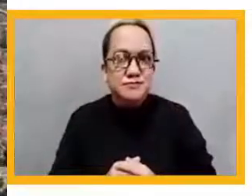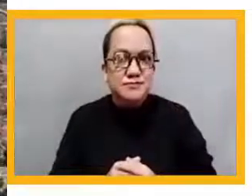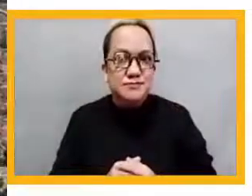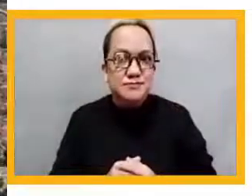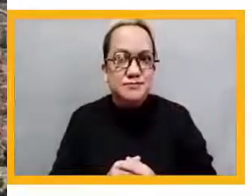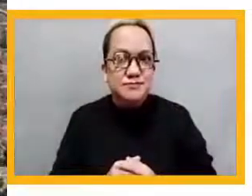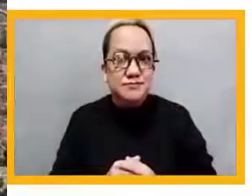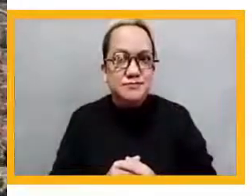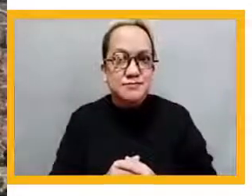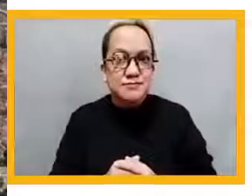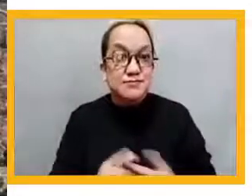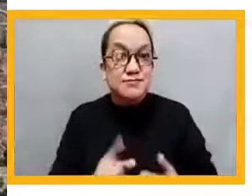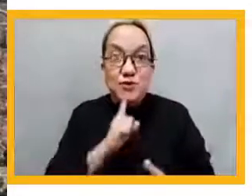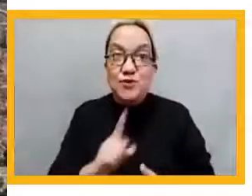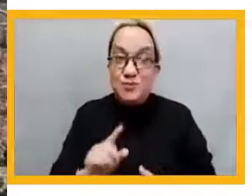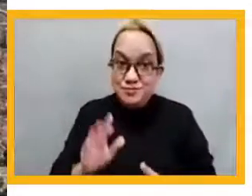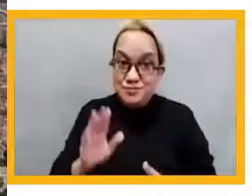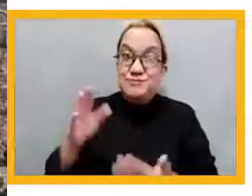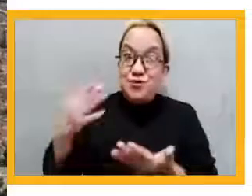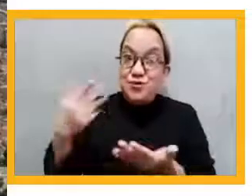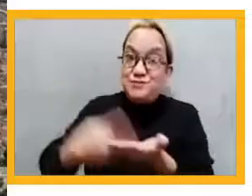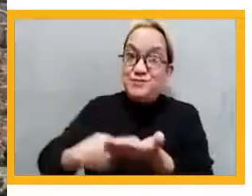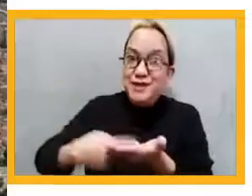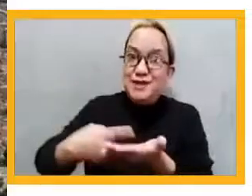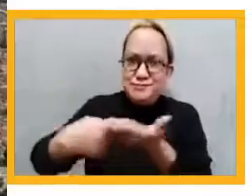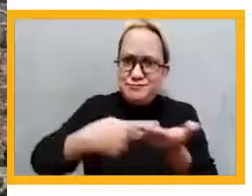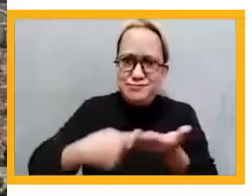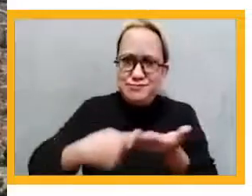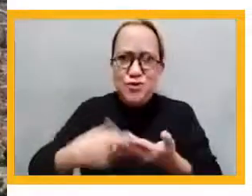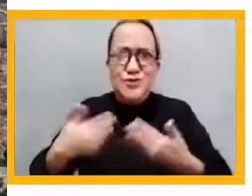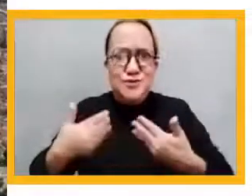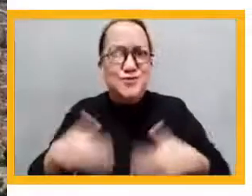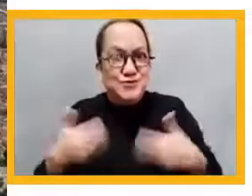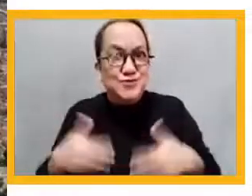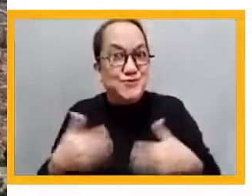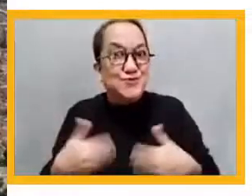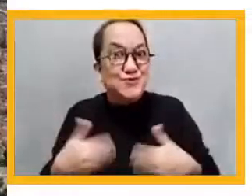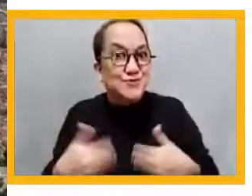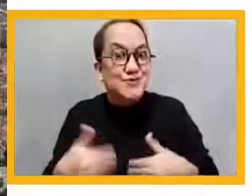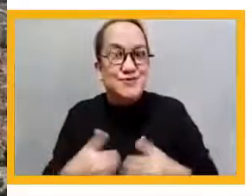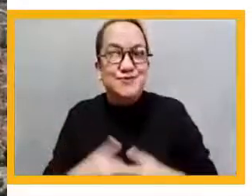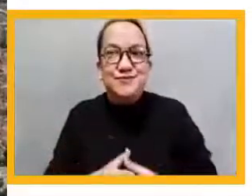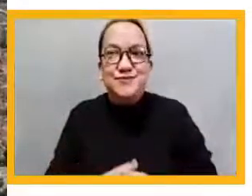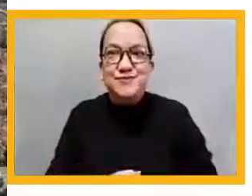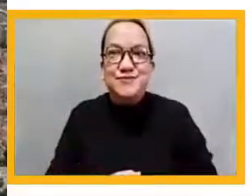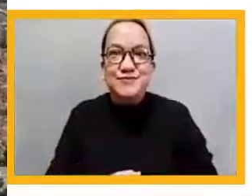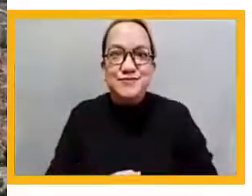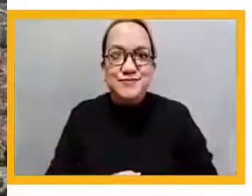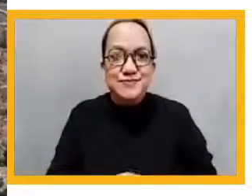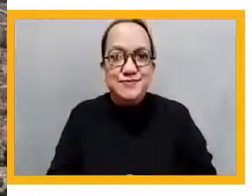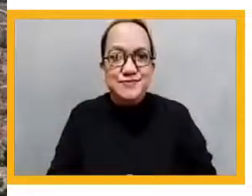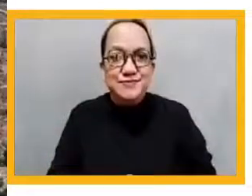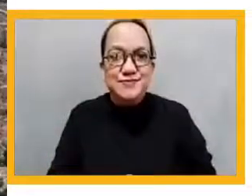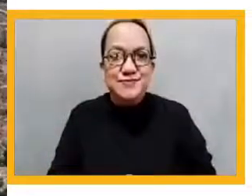And I think one of the most important things in relation to the meetings you've been having is that